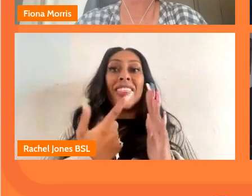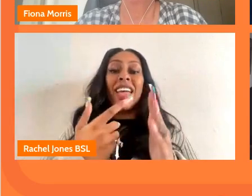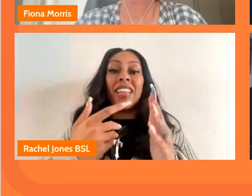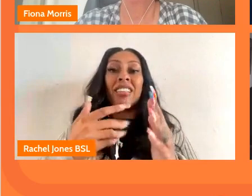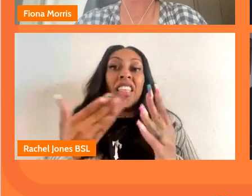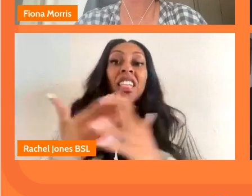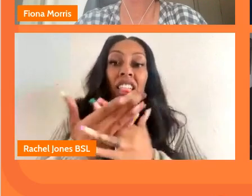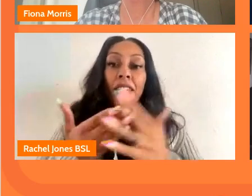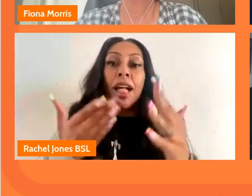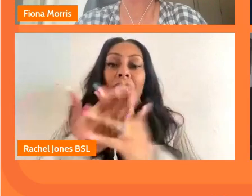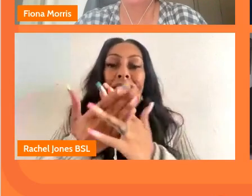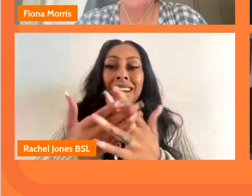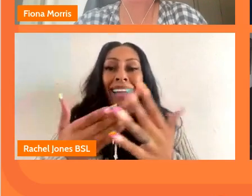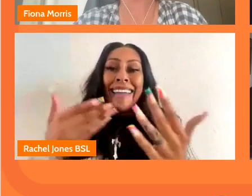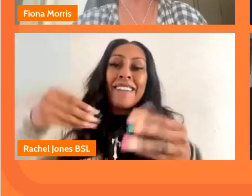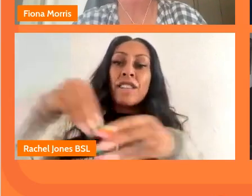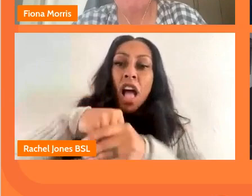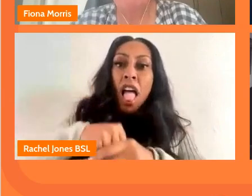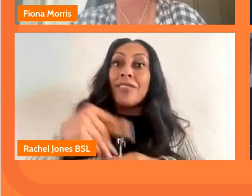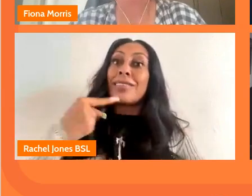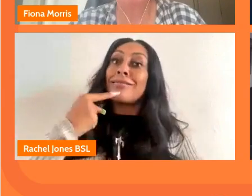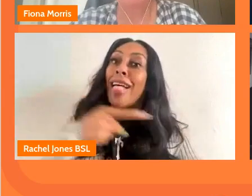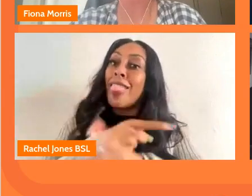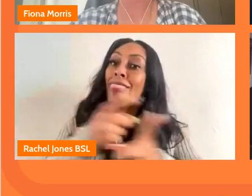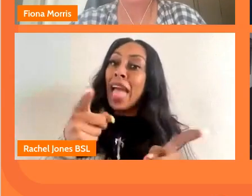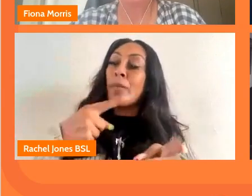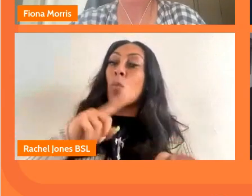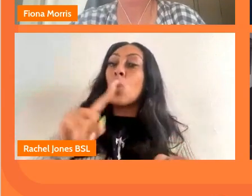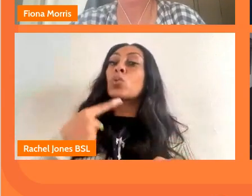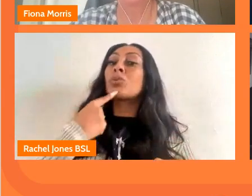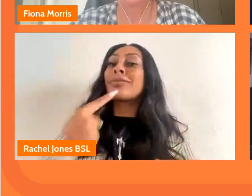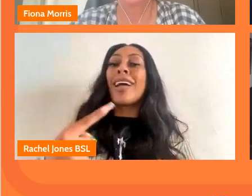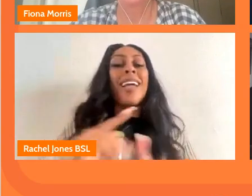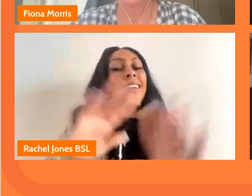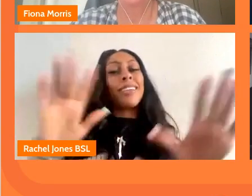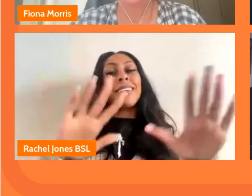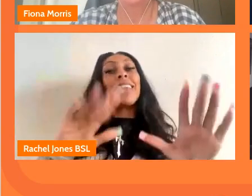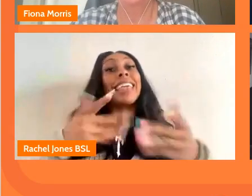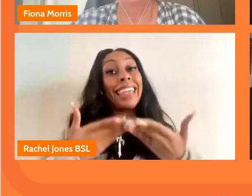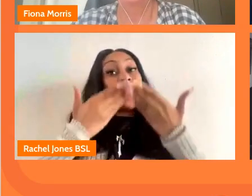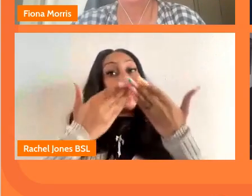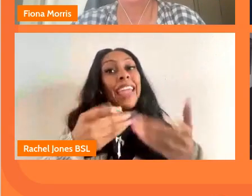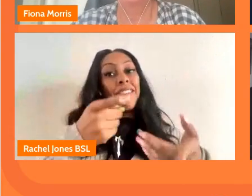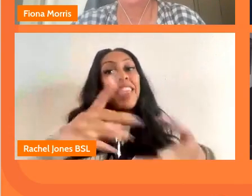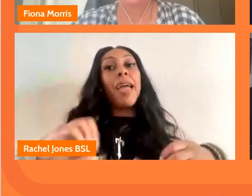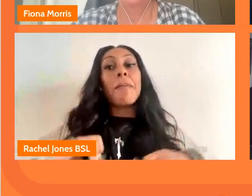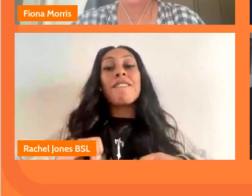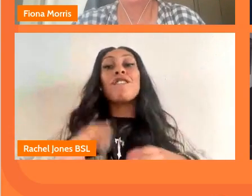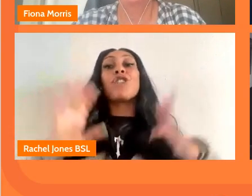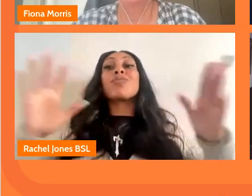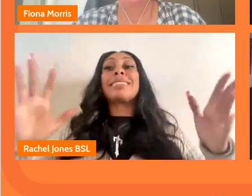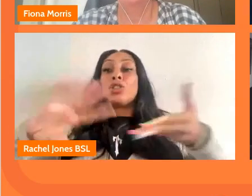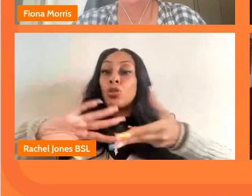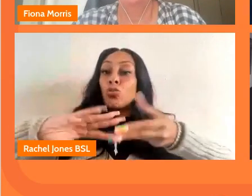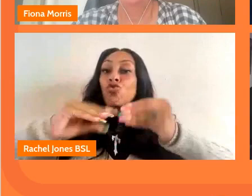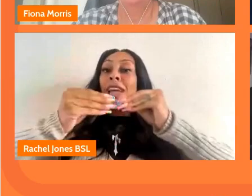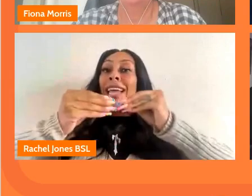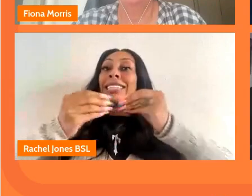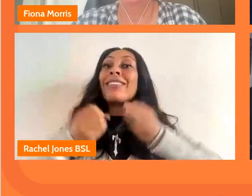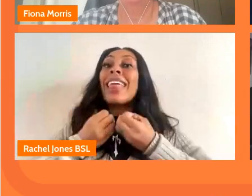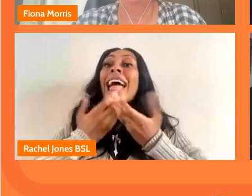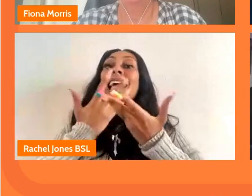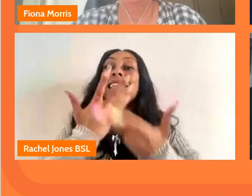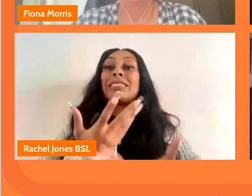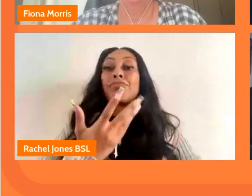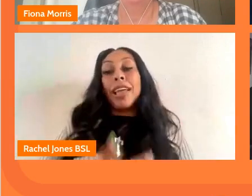telling people what to say that's the idea you give people creative freedom to express themselves i think that's the most important thing um certainly